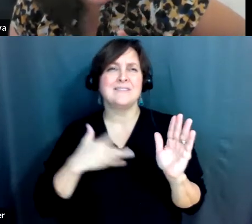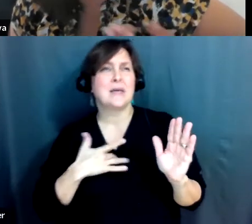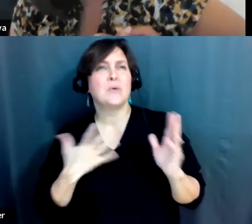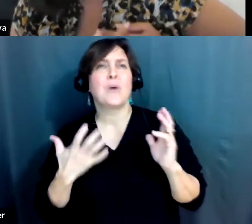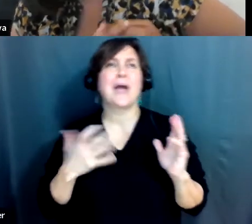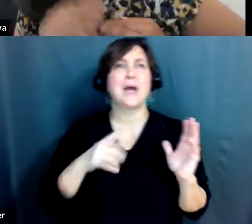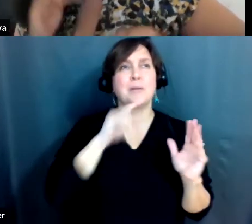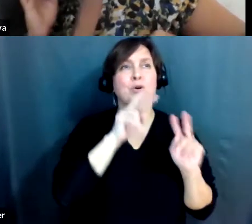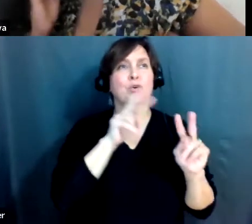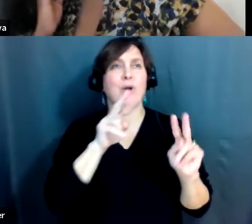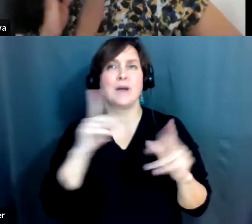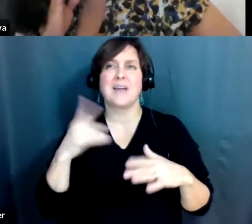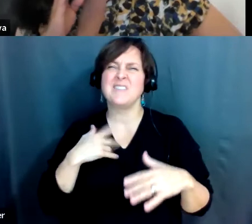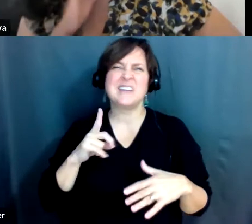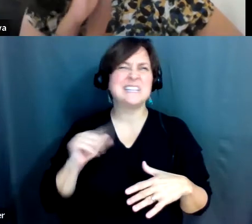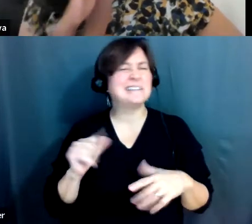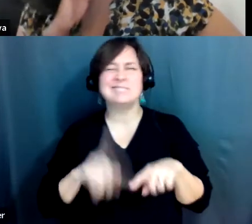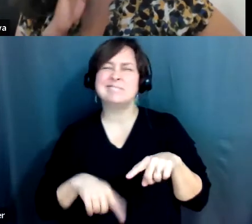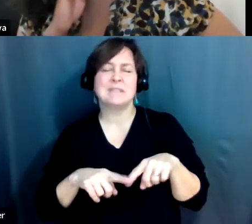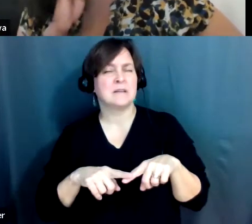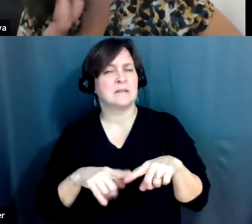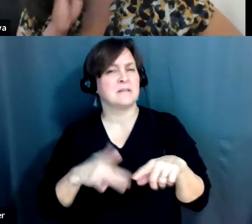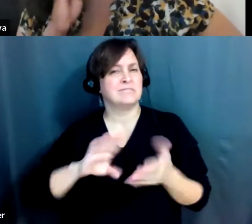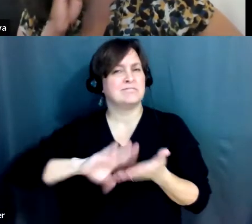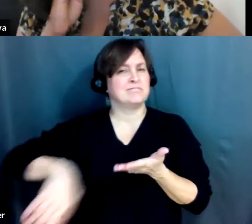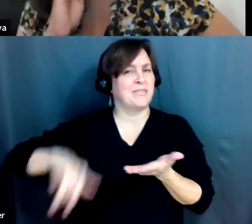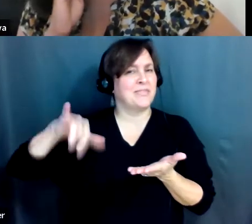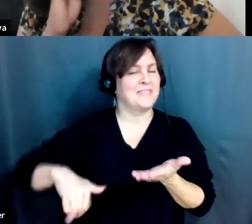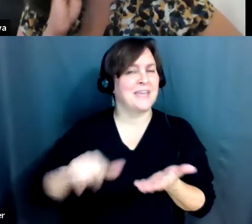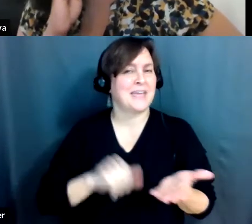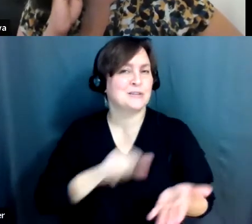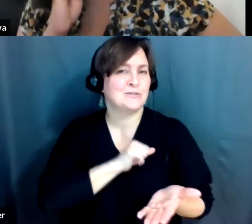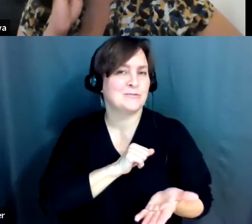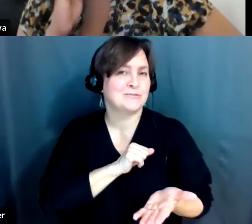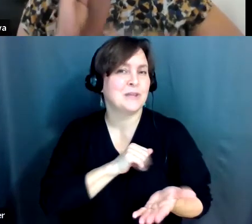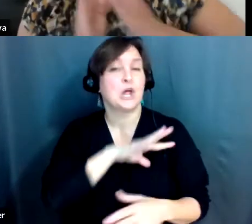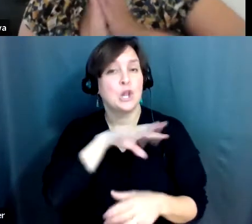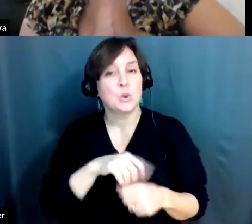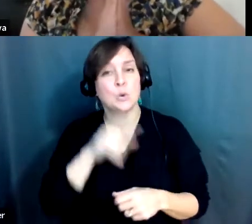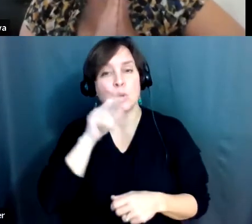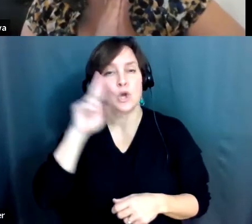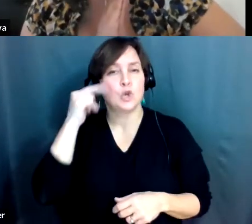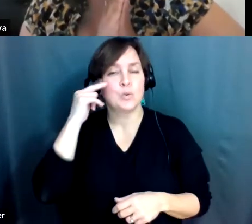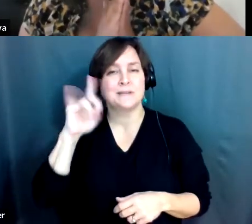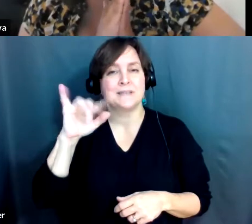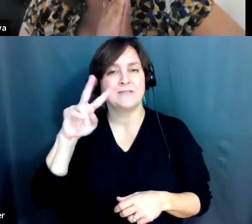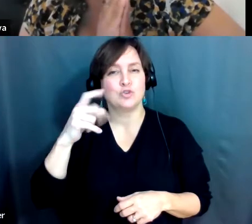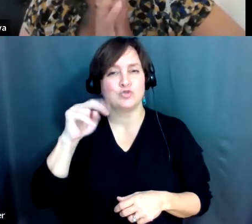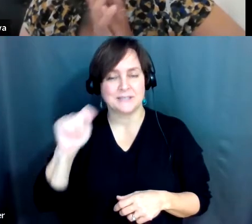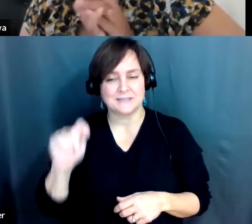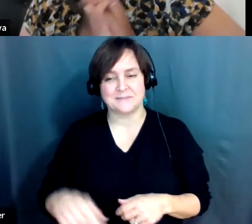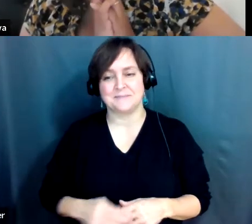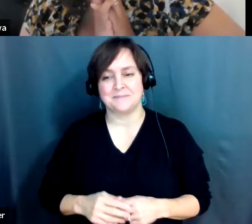range of disabilities and health concerns, including those who are neurodivergent. So, to introduce our guest,